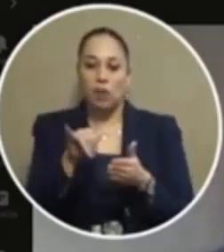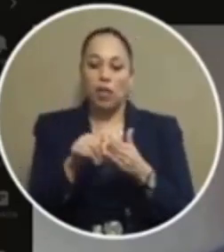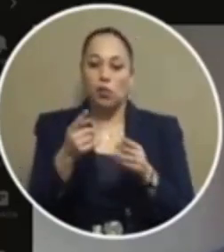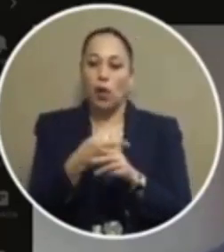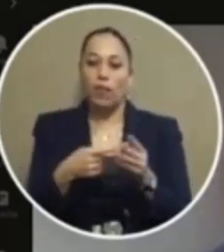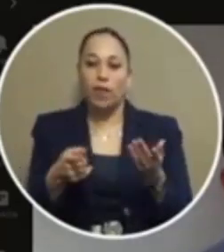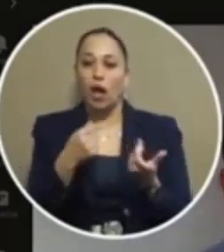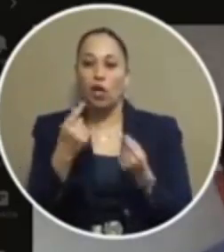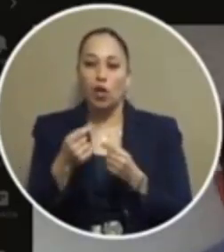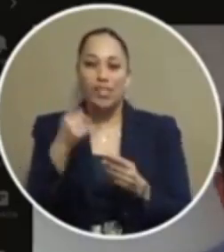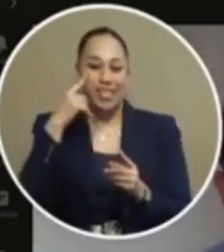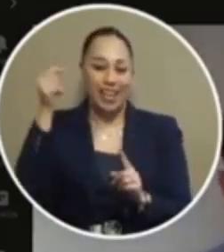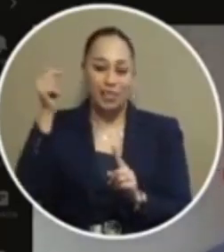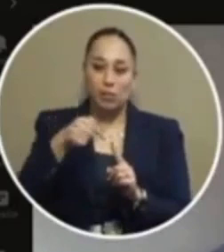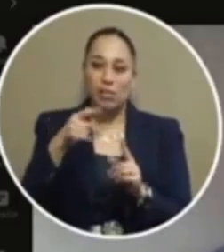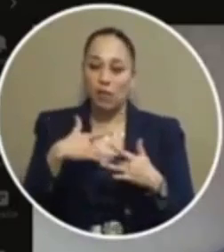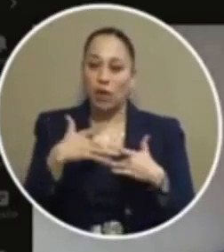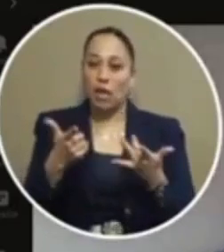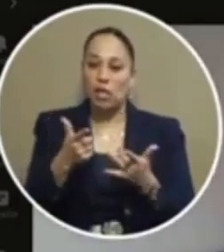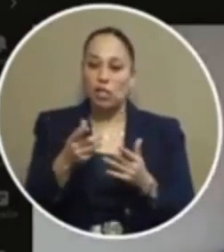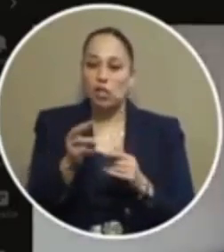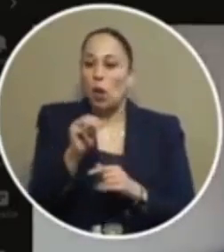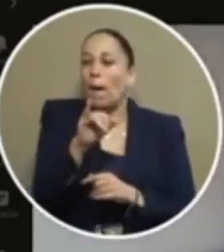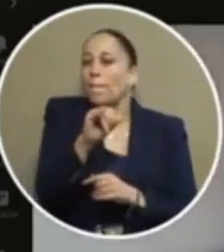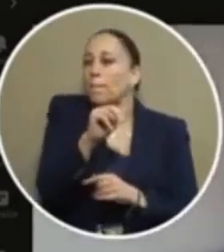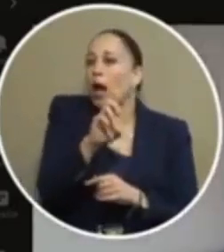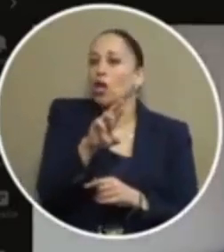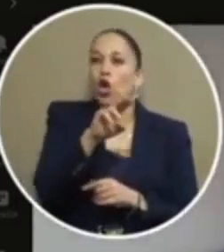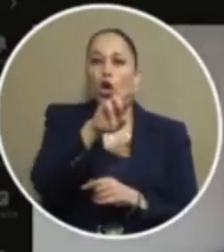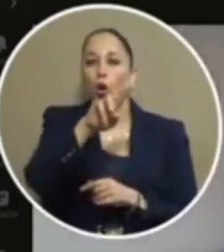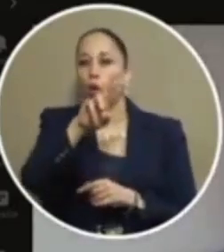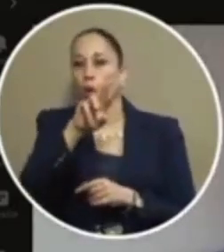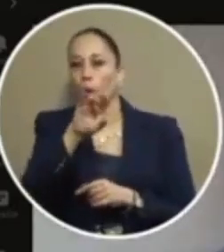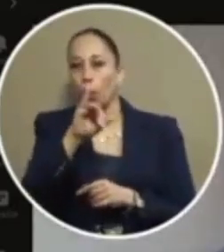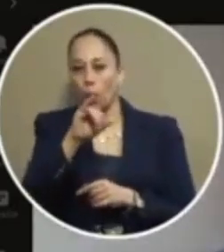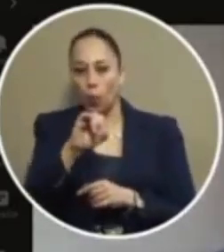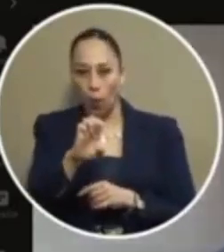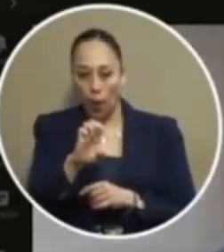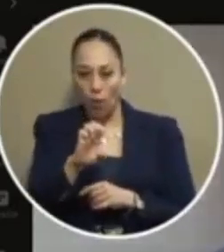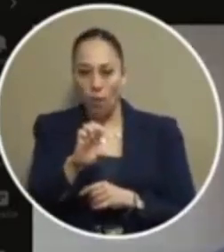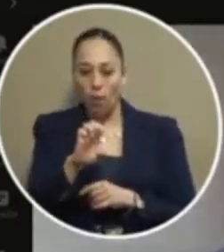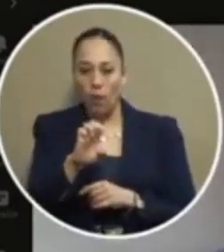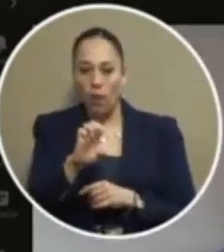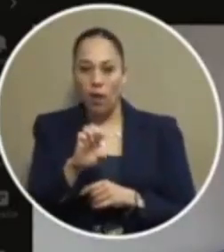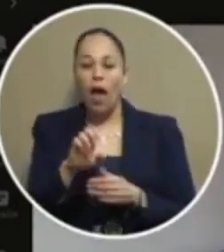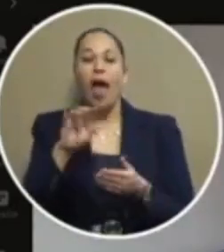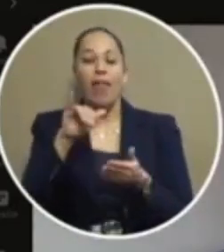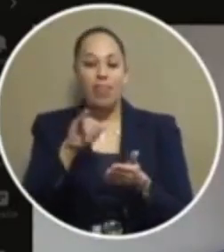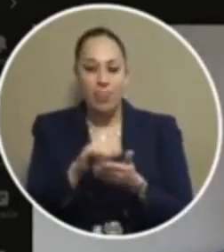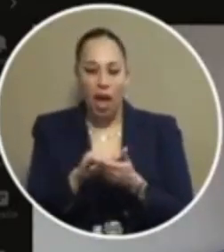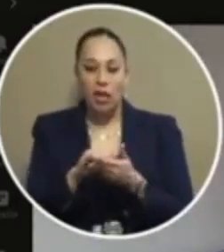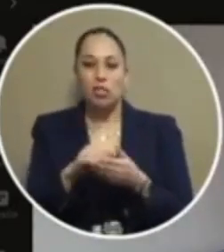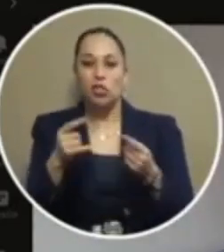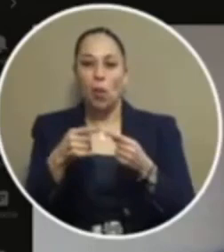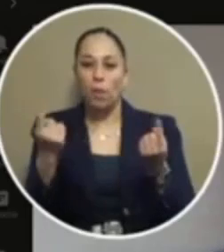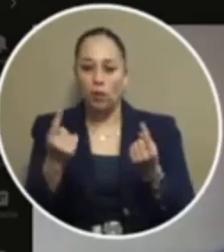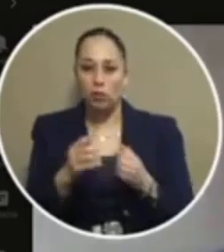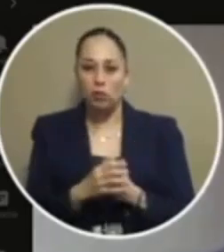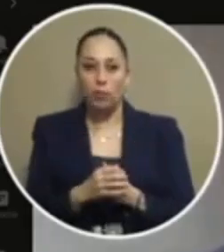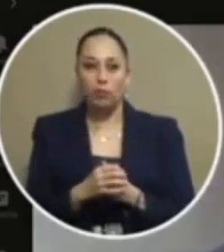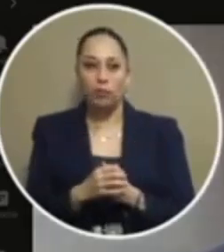used in that particular event so minor crime to trivialize that and say it's not impactful is a falsehood